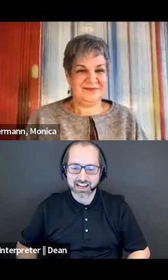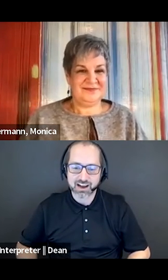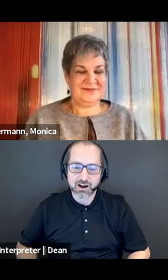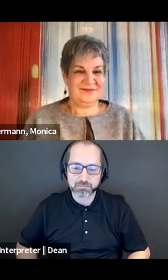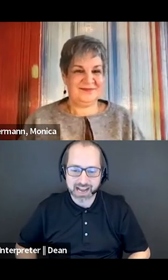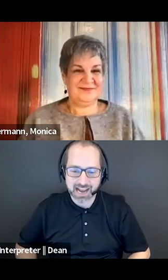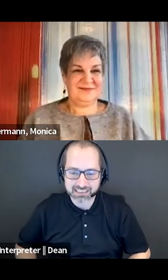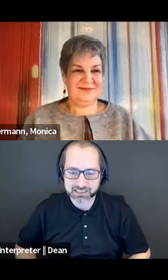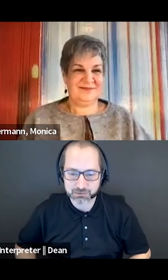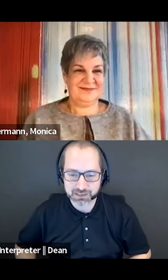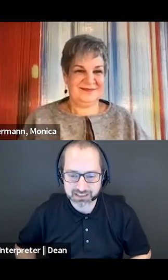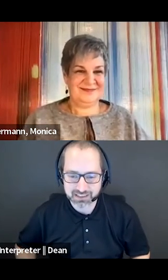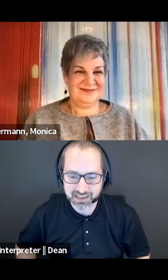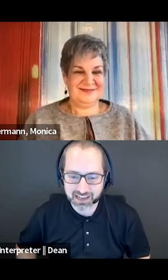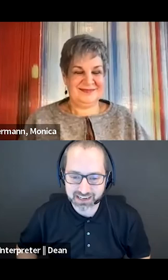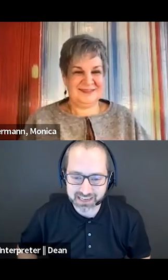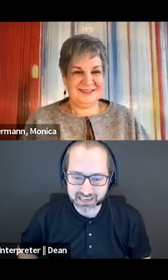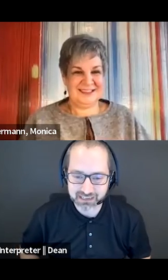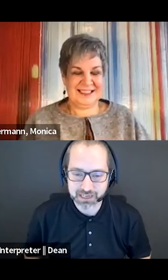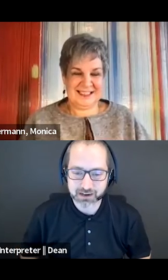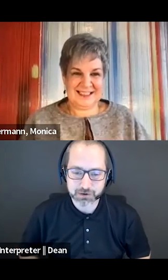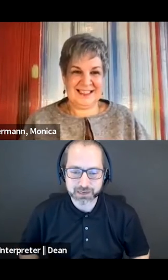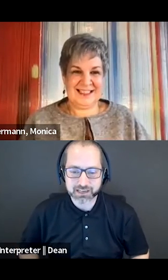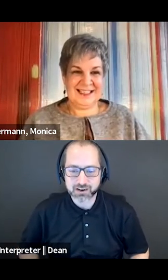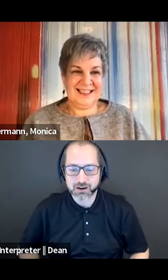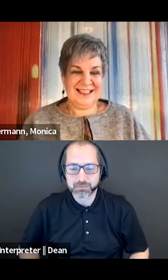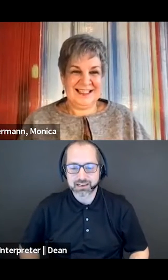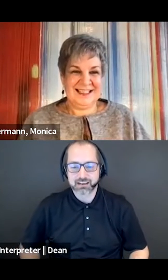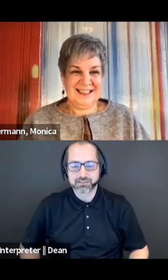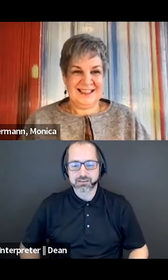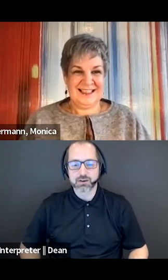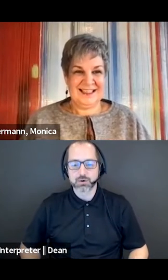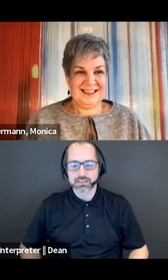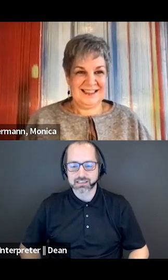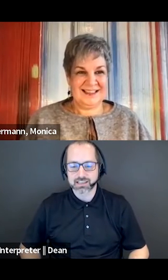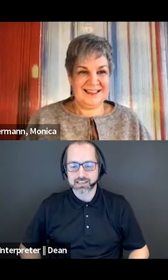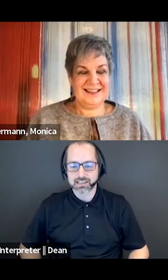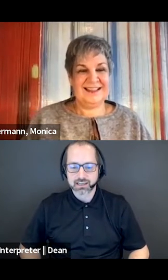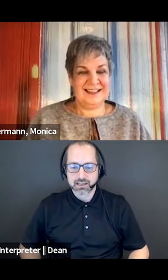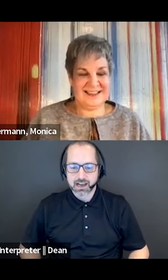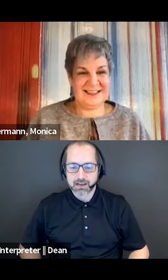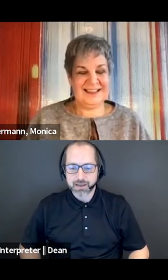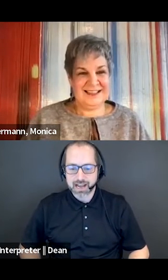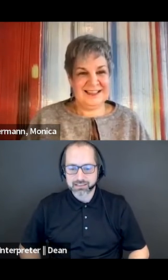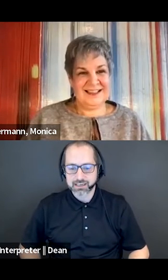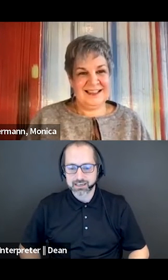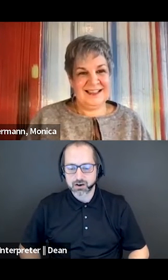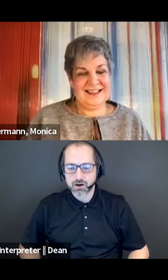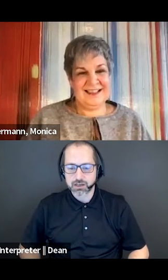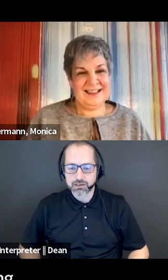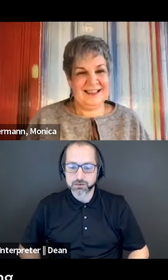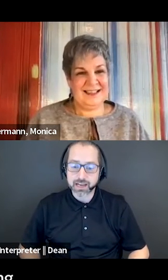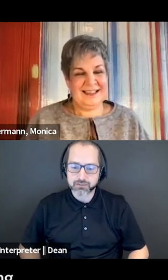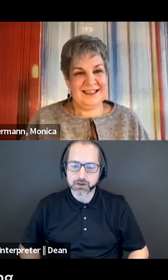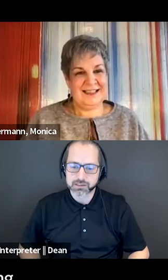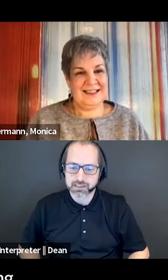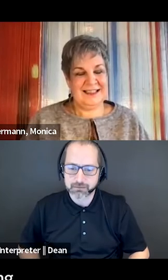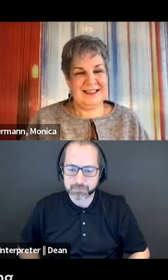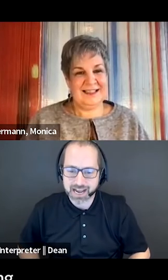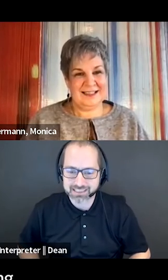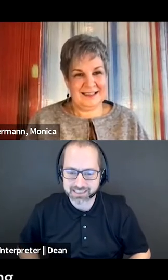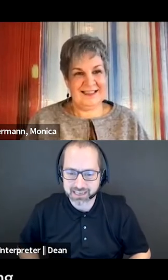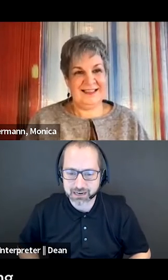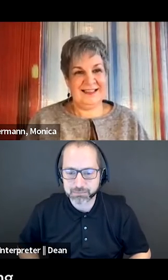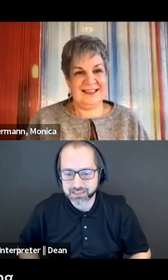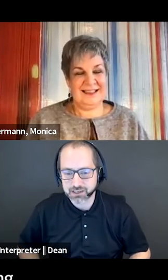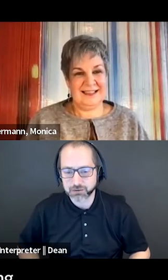And I'll pass with an addendum here. I want to make a comment. I've just noticed that I'm passing on, you may have noticed that